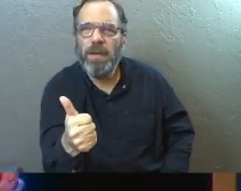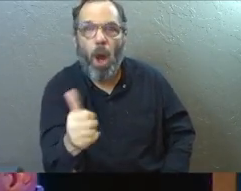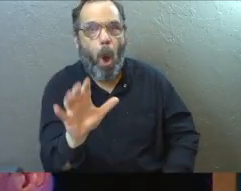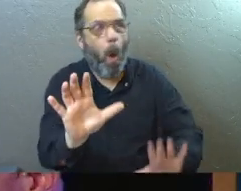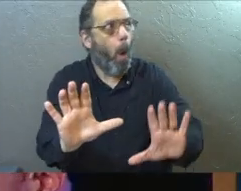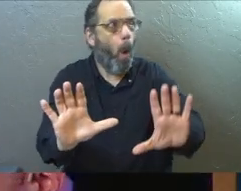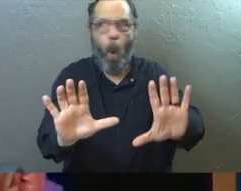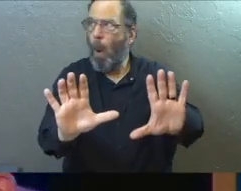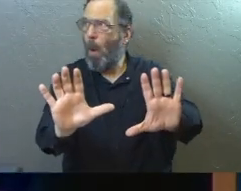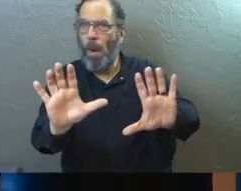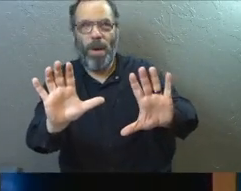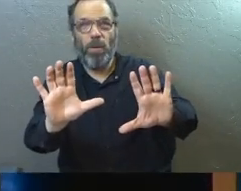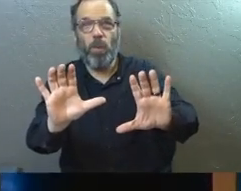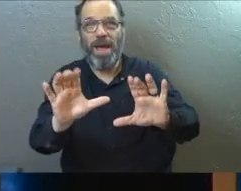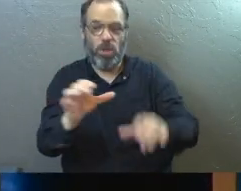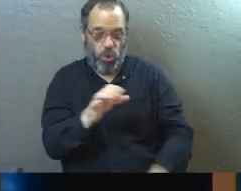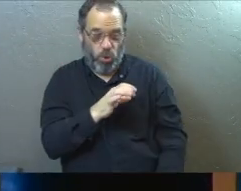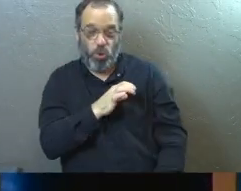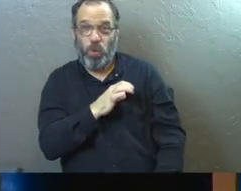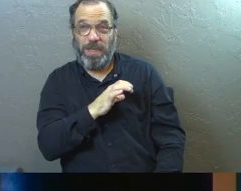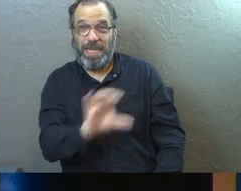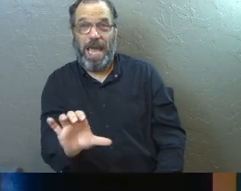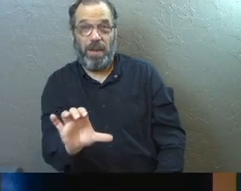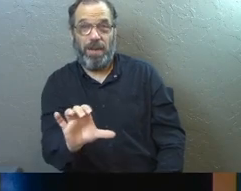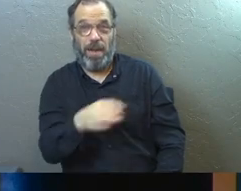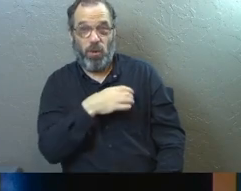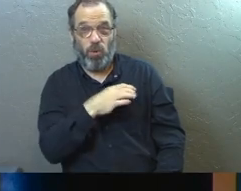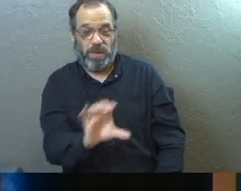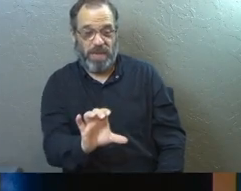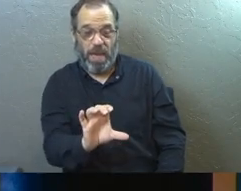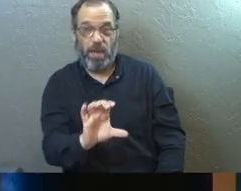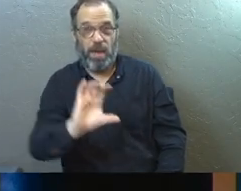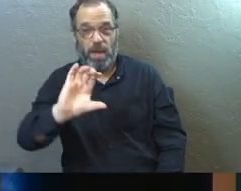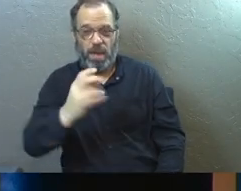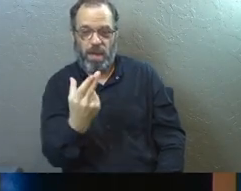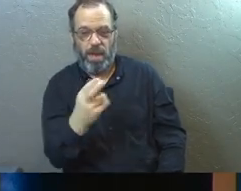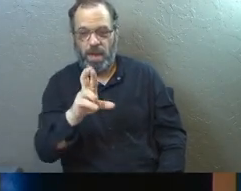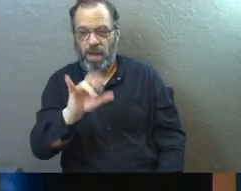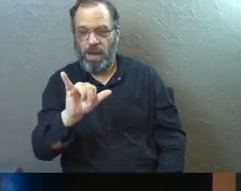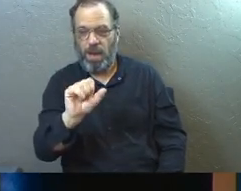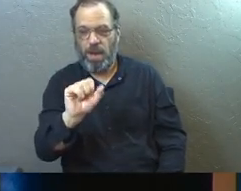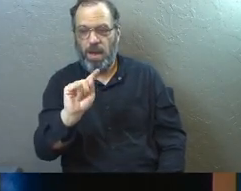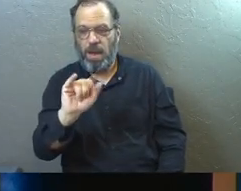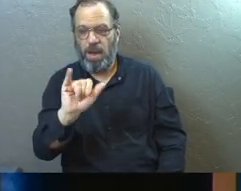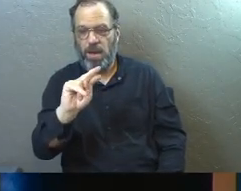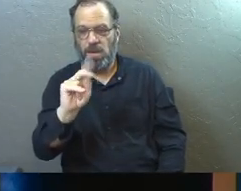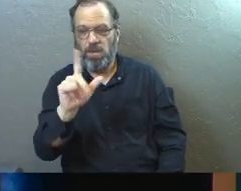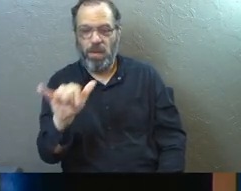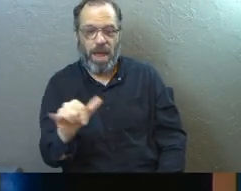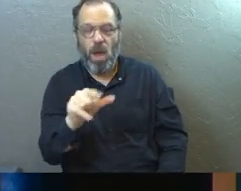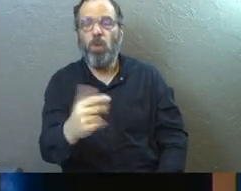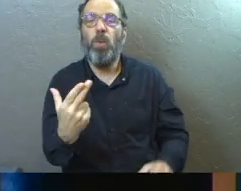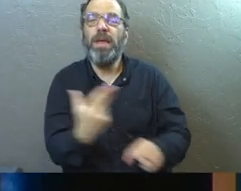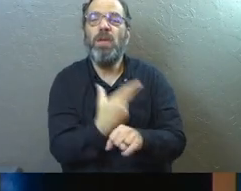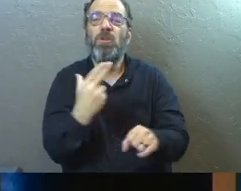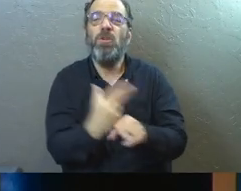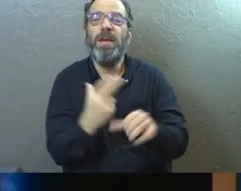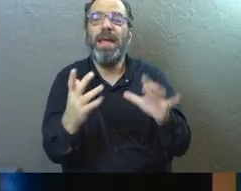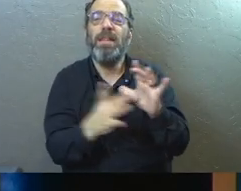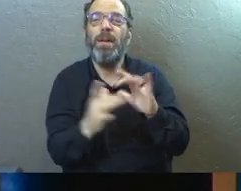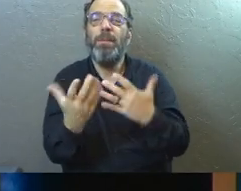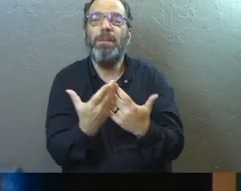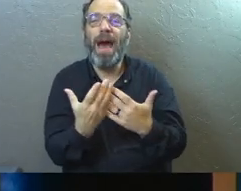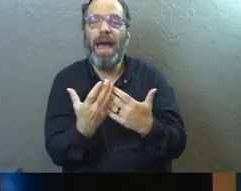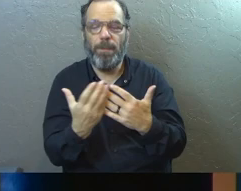let's go big picture for a moment with Christianity in general. One of the ways that it's gone wrong is when we start to use the Bible as a lens to look at other